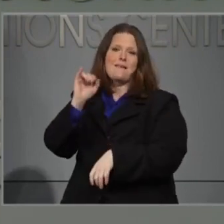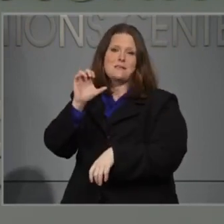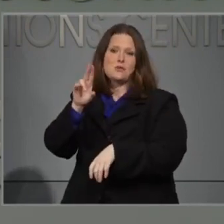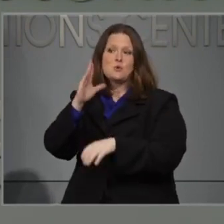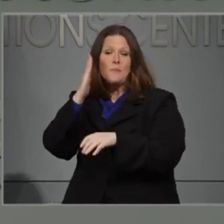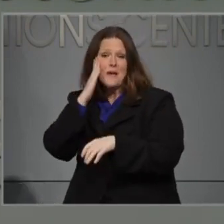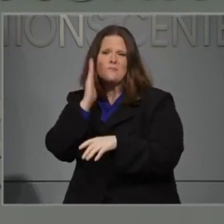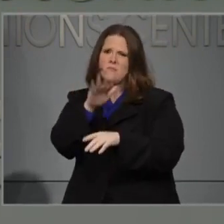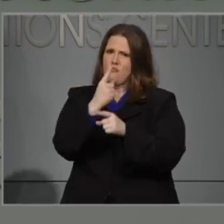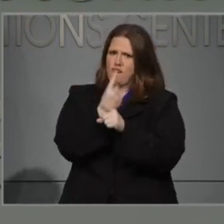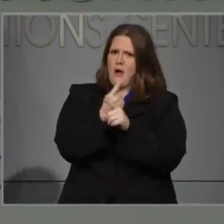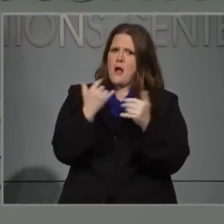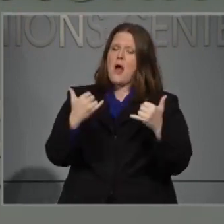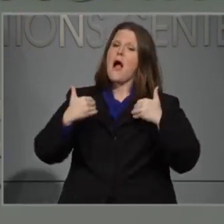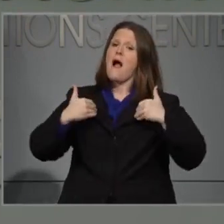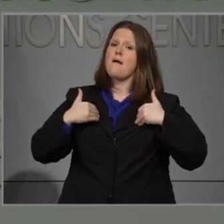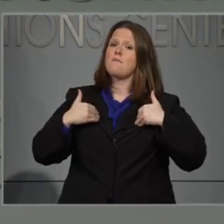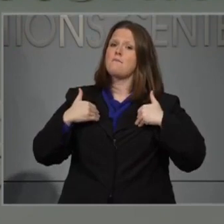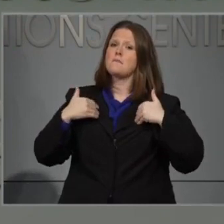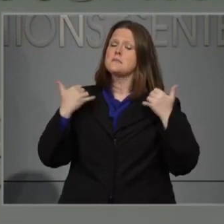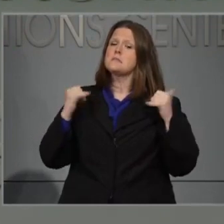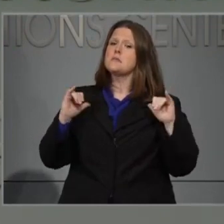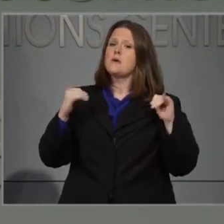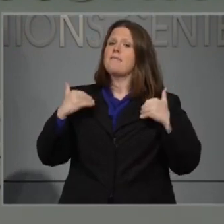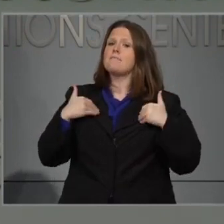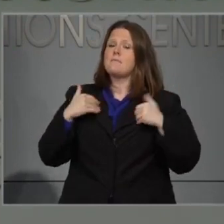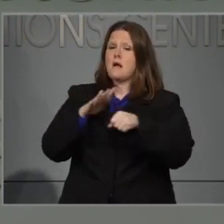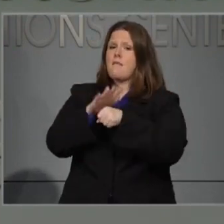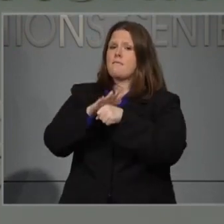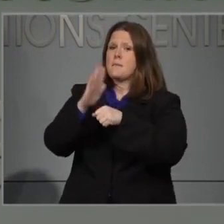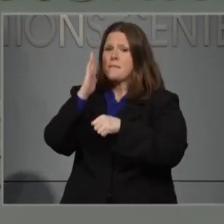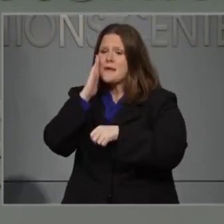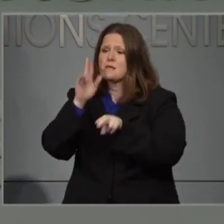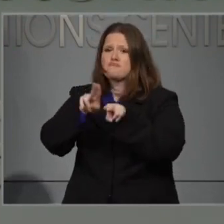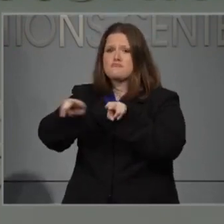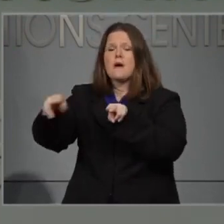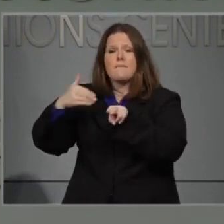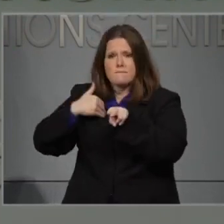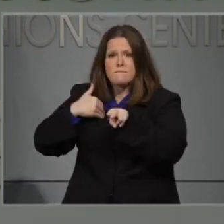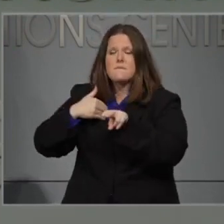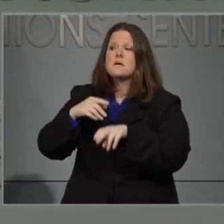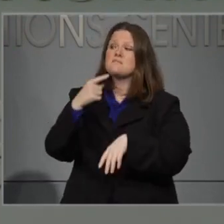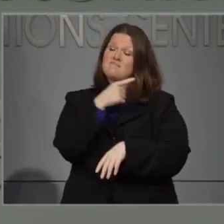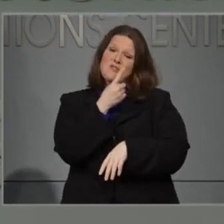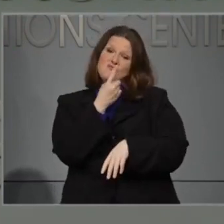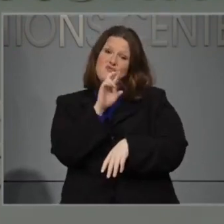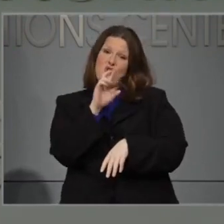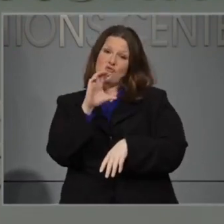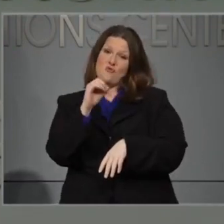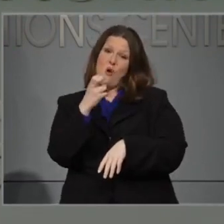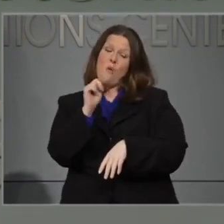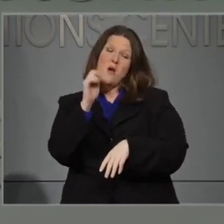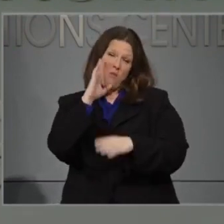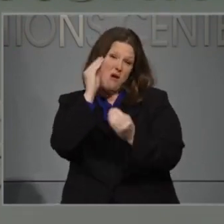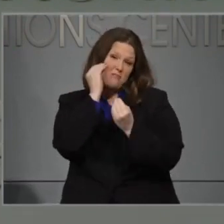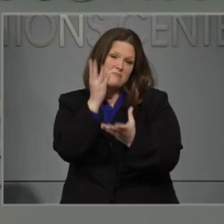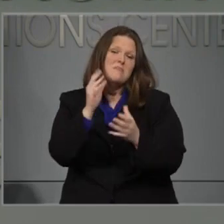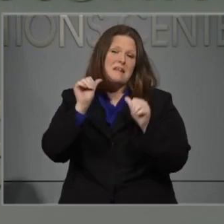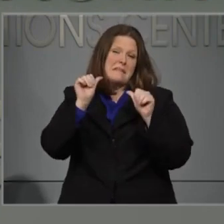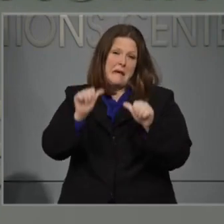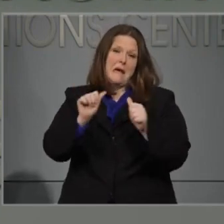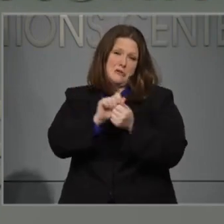do have bed capacity, and that's good. But as Dr. Mandy Cohen will tell you, that can change really quickly.